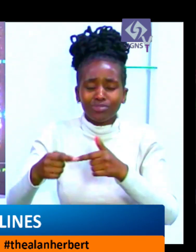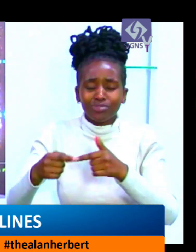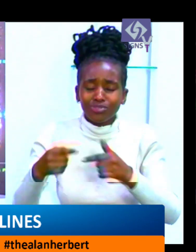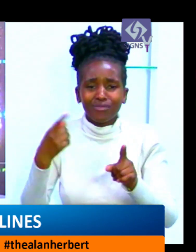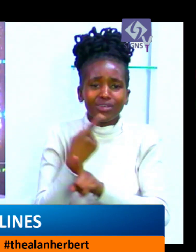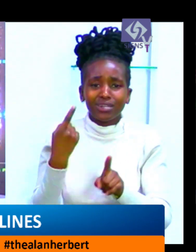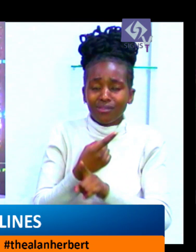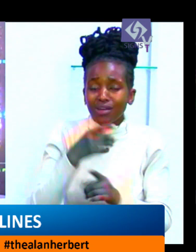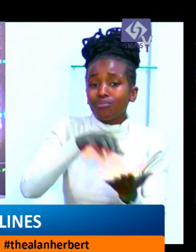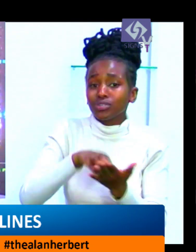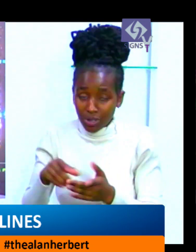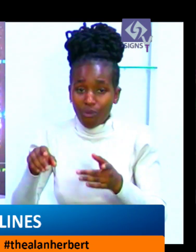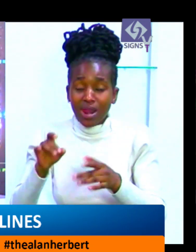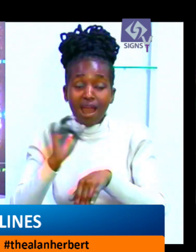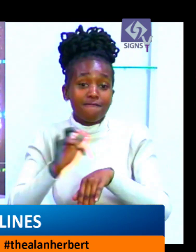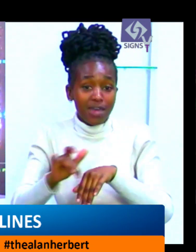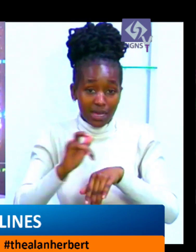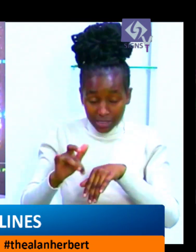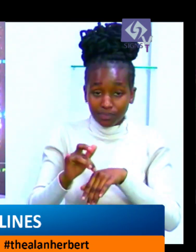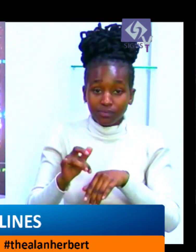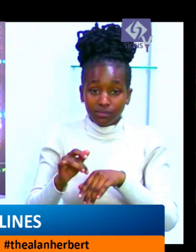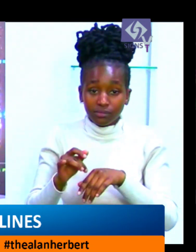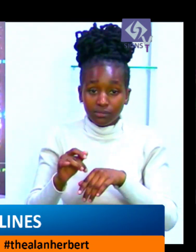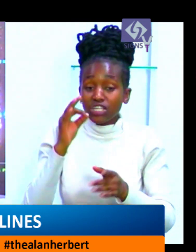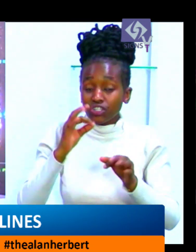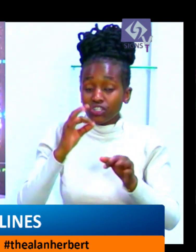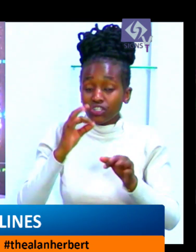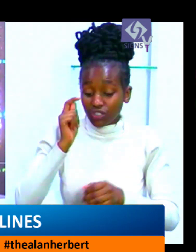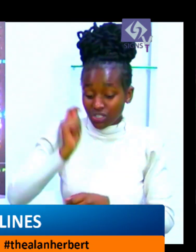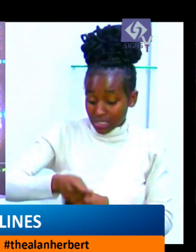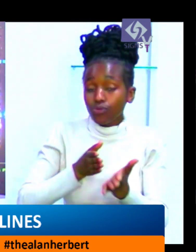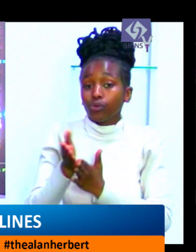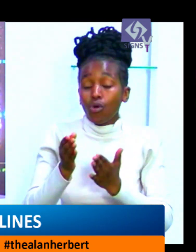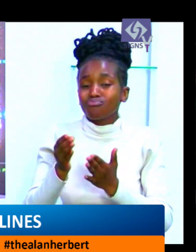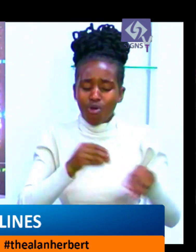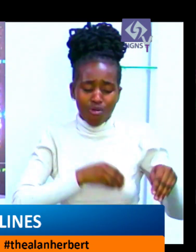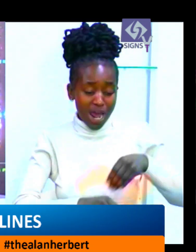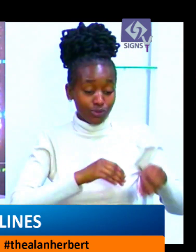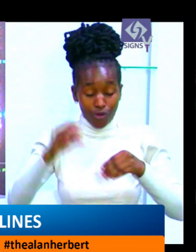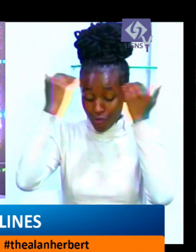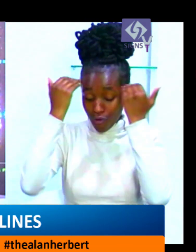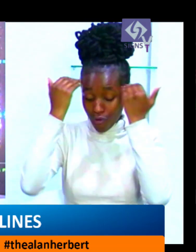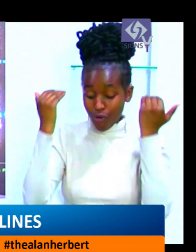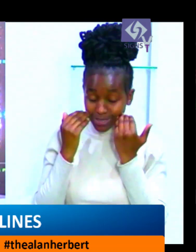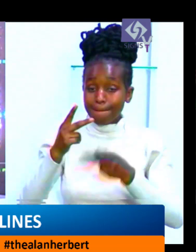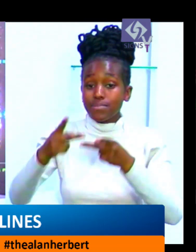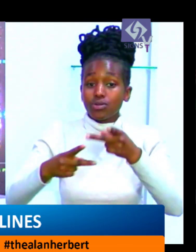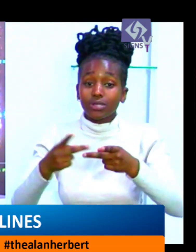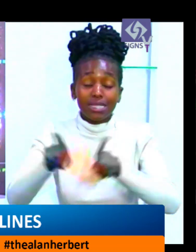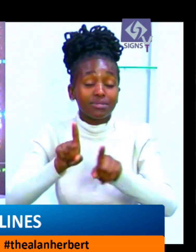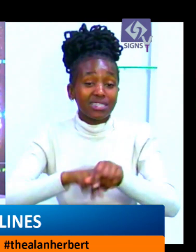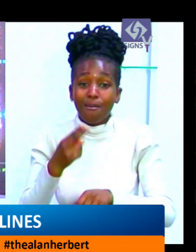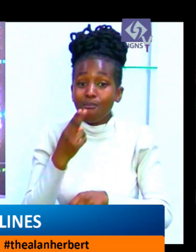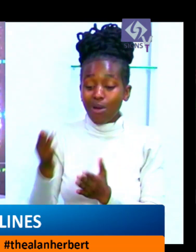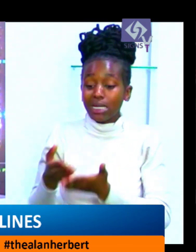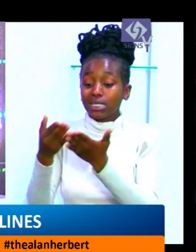sworn affidavit, claims that the process of getting the debts cleared by the company have been repeatedly frustrated. Now,